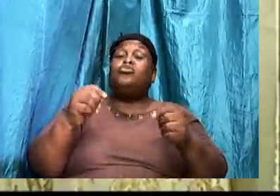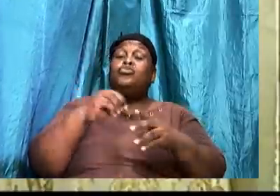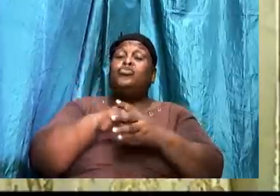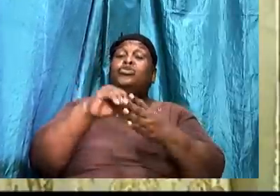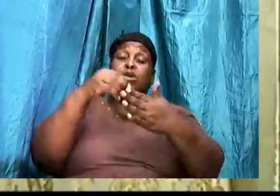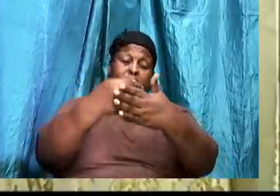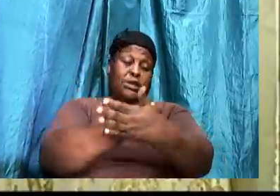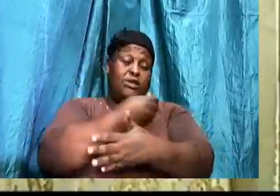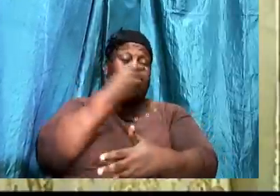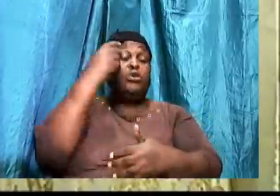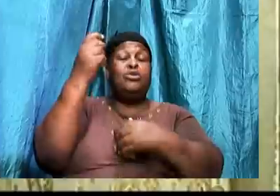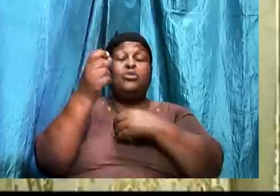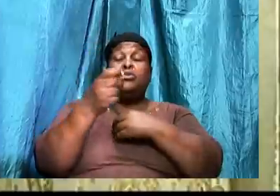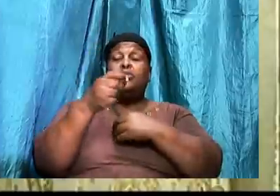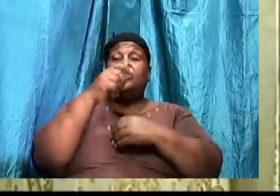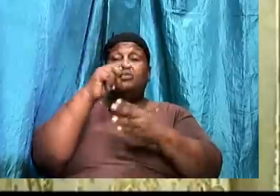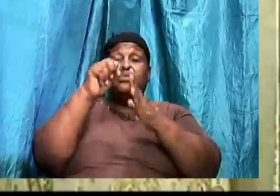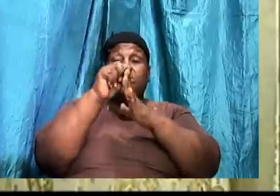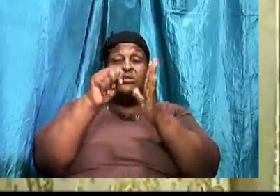It is still robbing God.